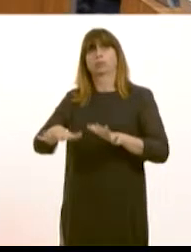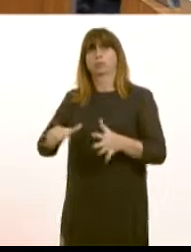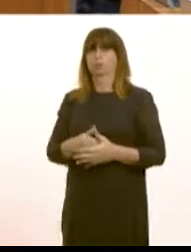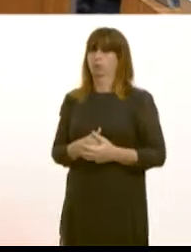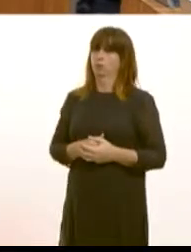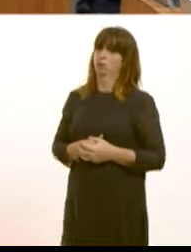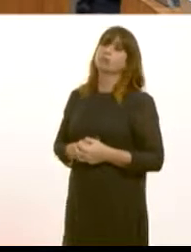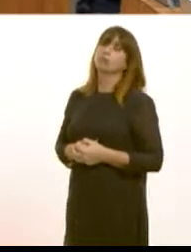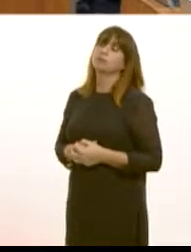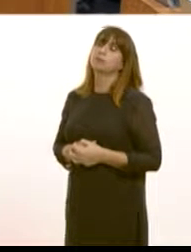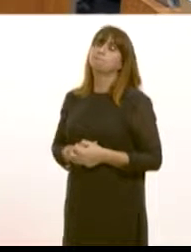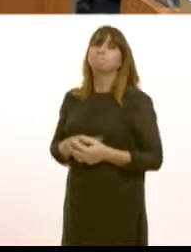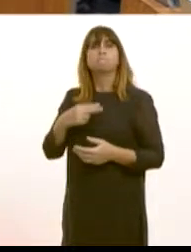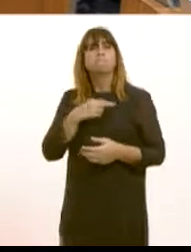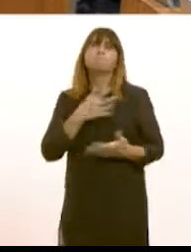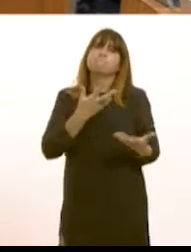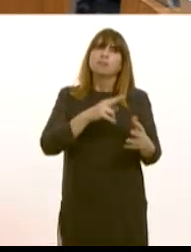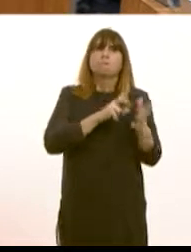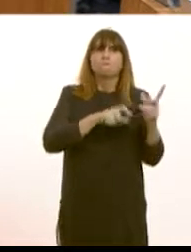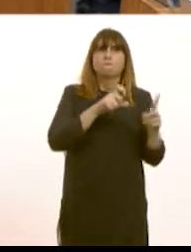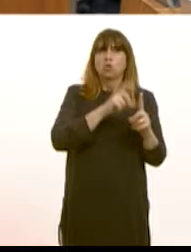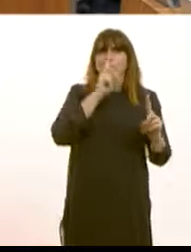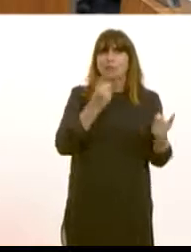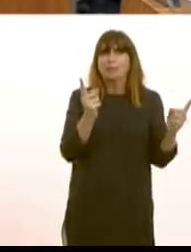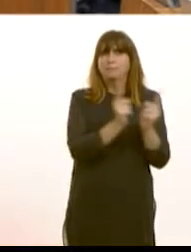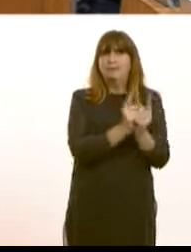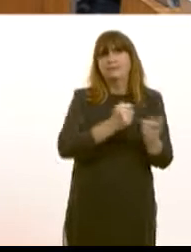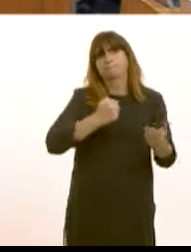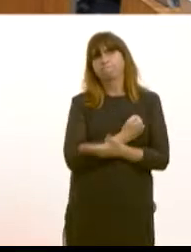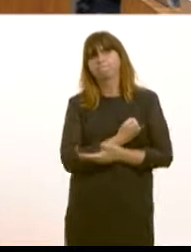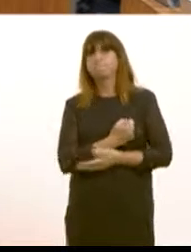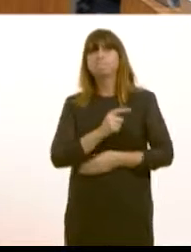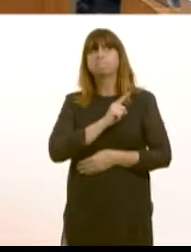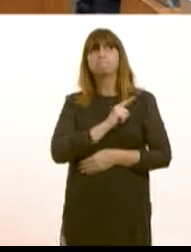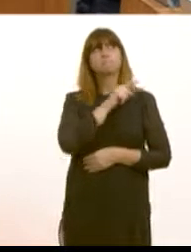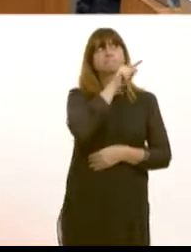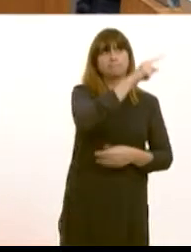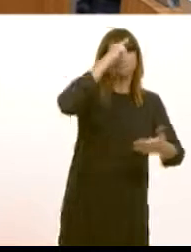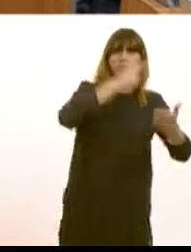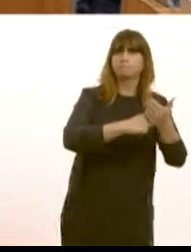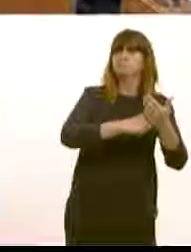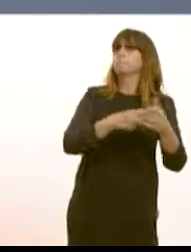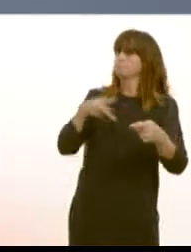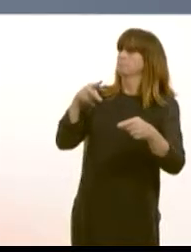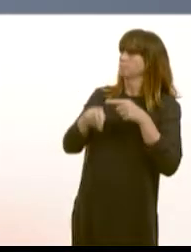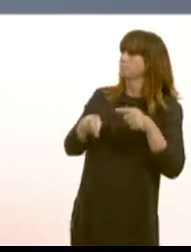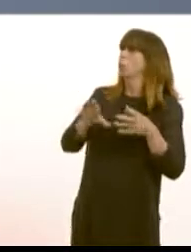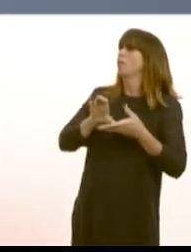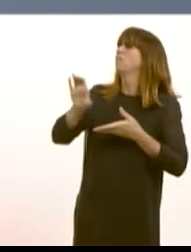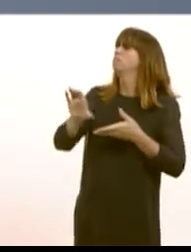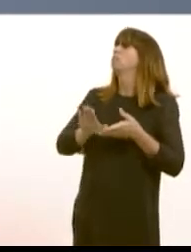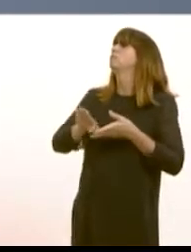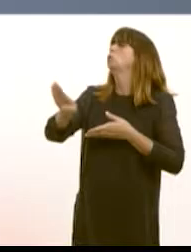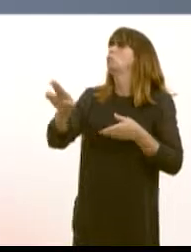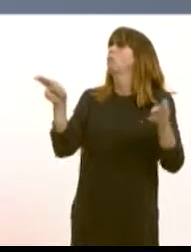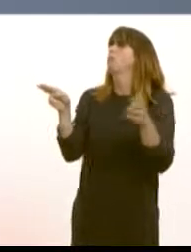First Minister I regret that Ford in Detroit weren't prepared to meet you because as I understand it that's where the decision about the investment was taken and they seem to have passed the ball